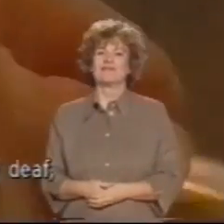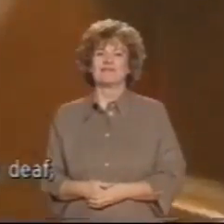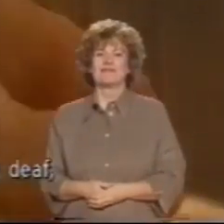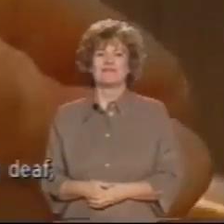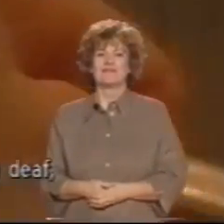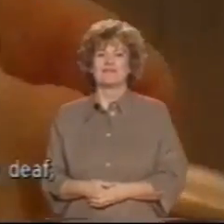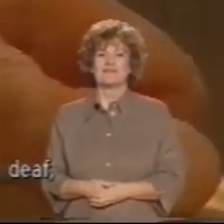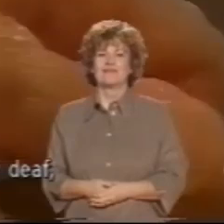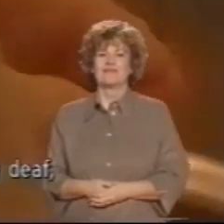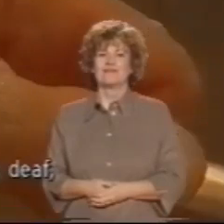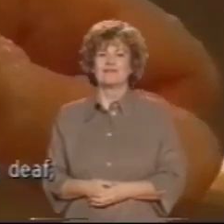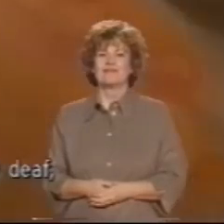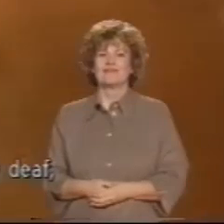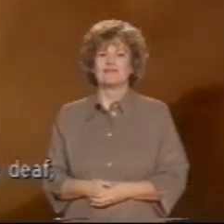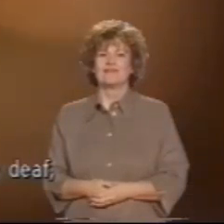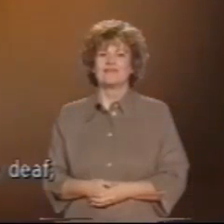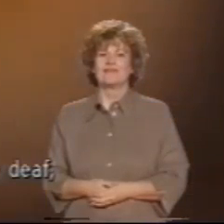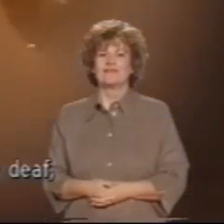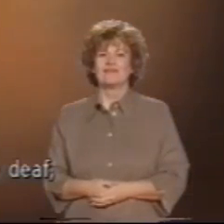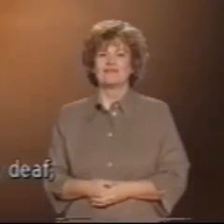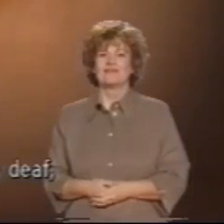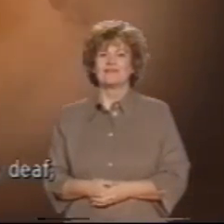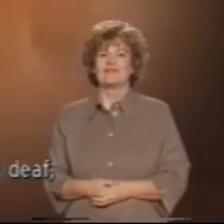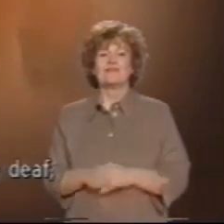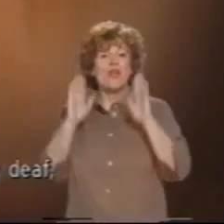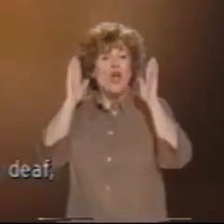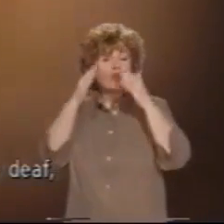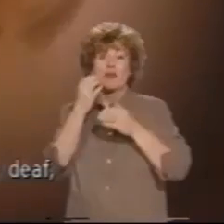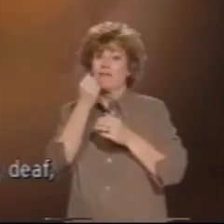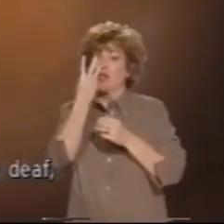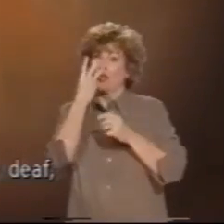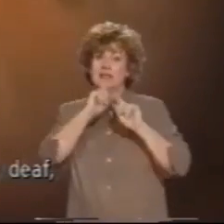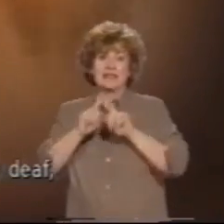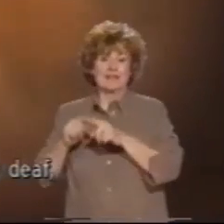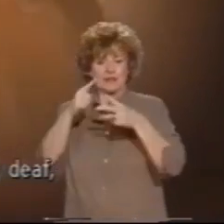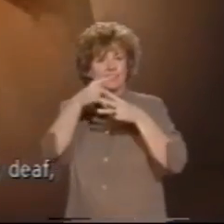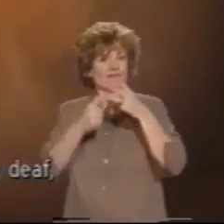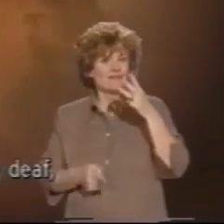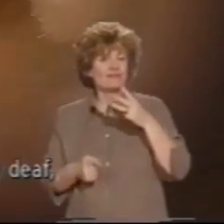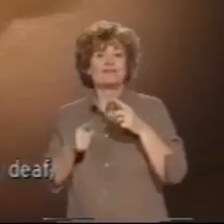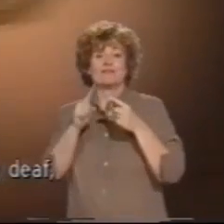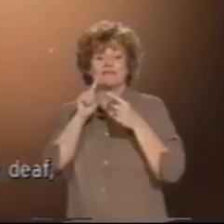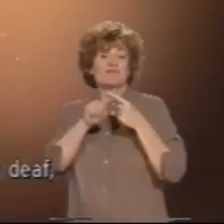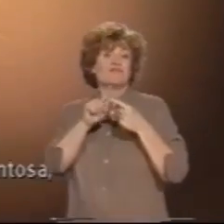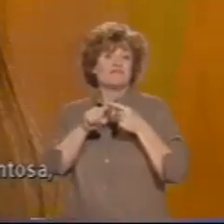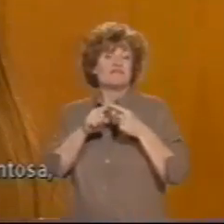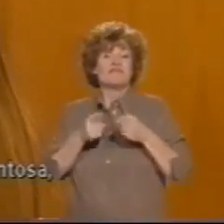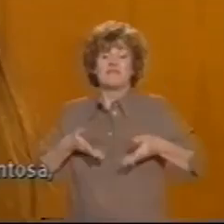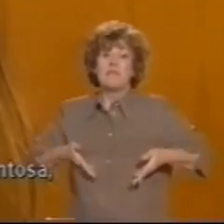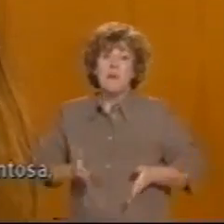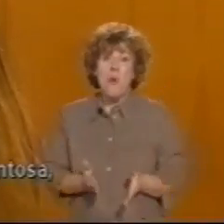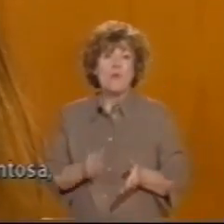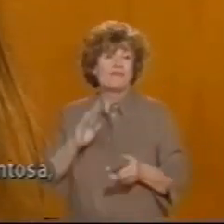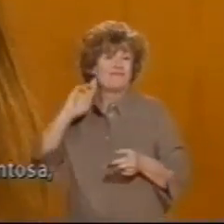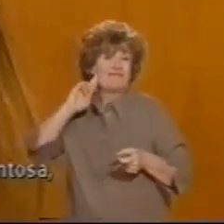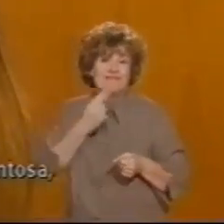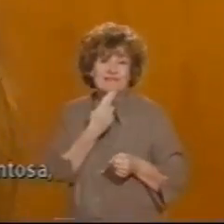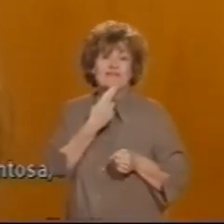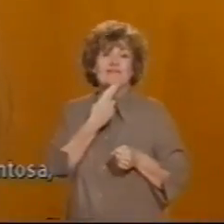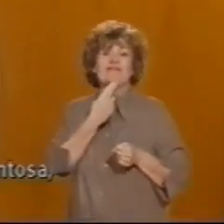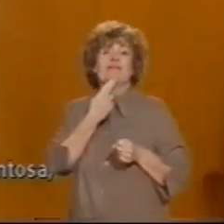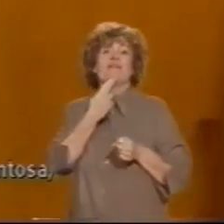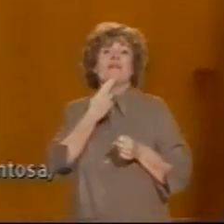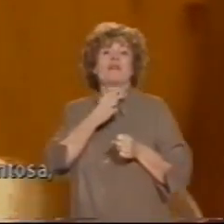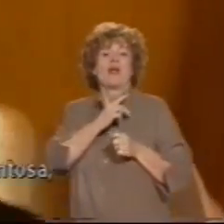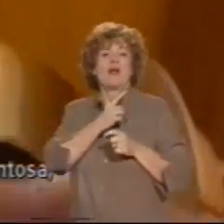In type 1, Usher, the child is born profoundly deaf and their